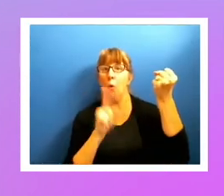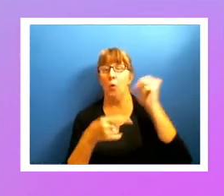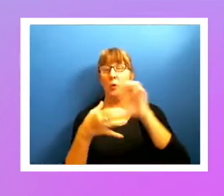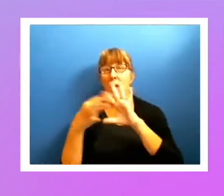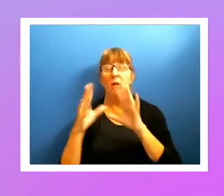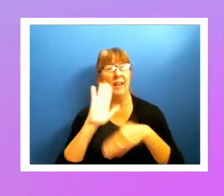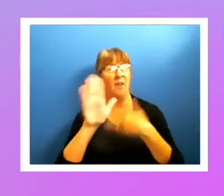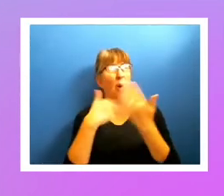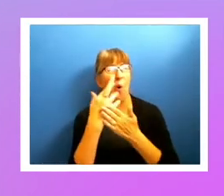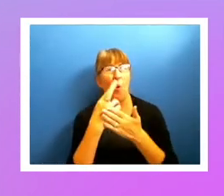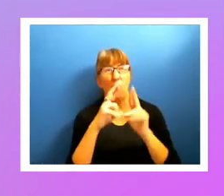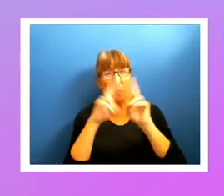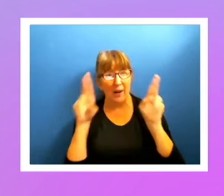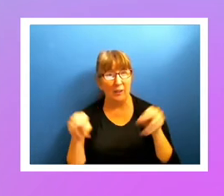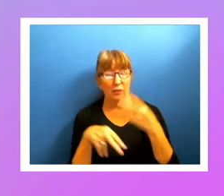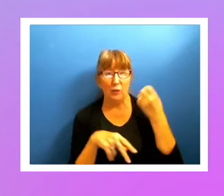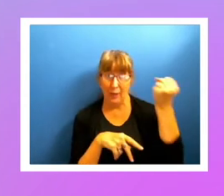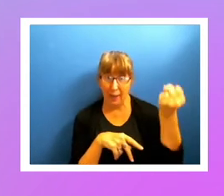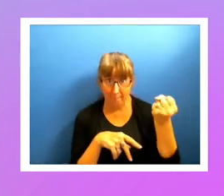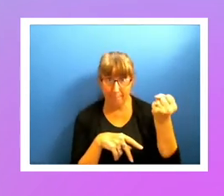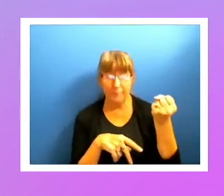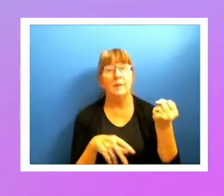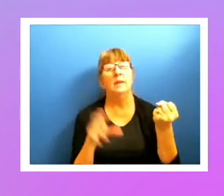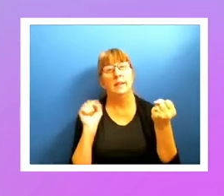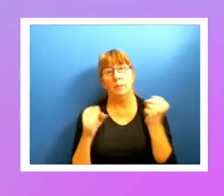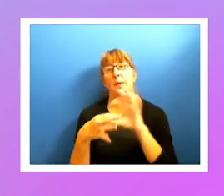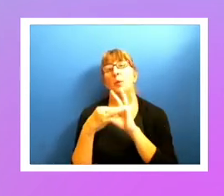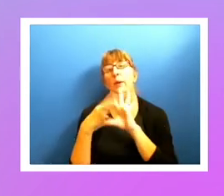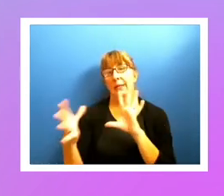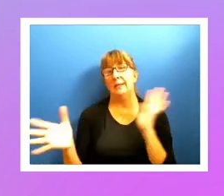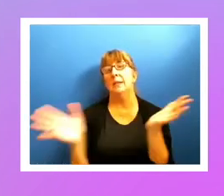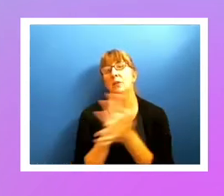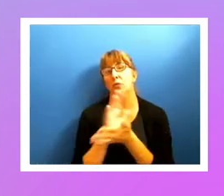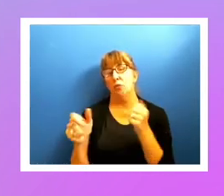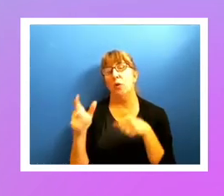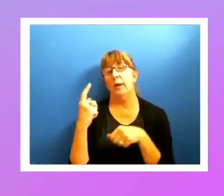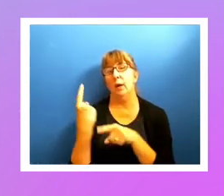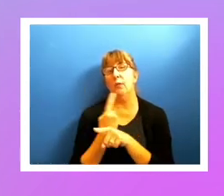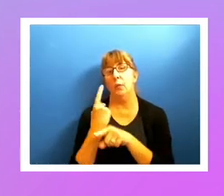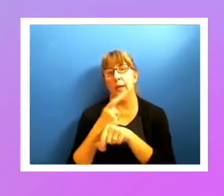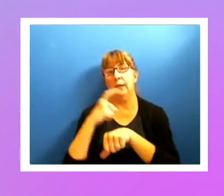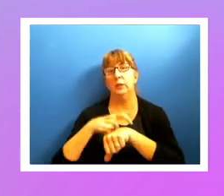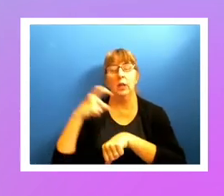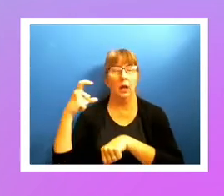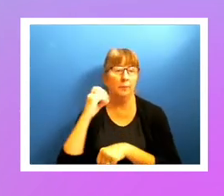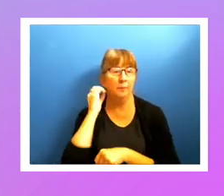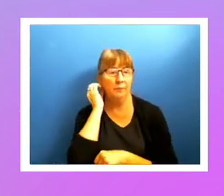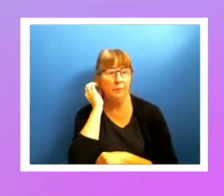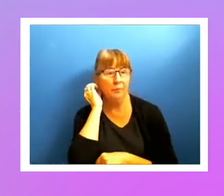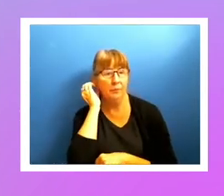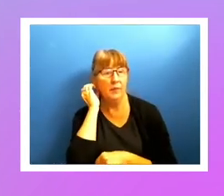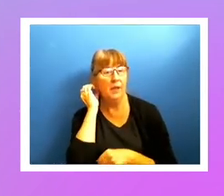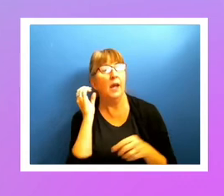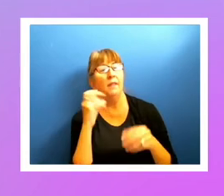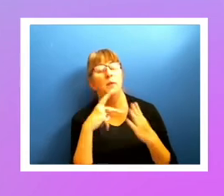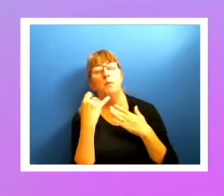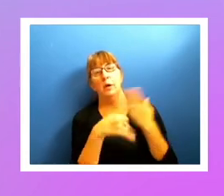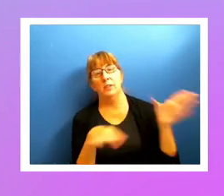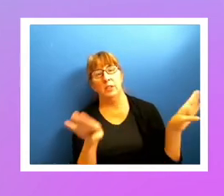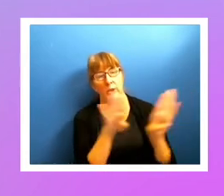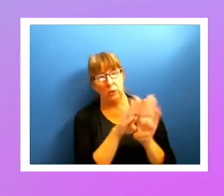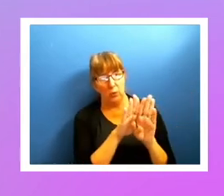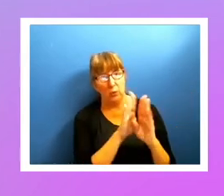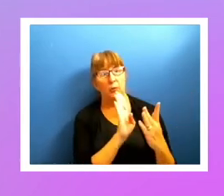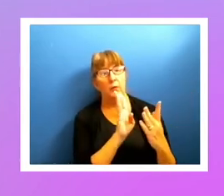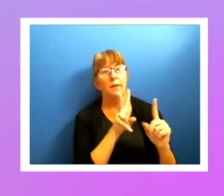kept now have to be released so that they can be destroyed when they're supposed to be destroyed on your regular retention timeline. And then you've got to close the project and file and